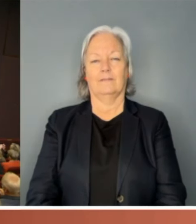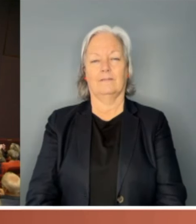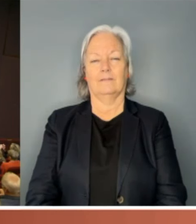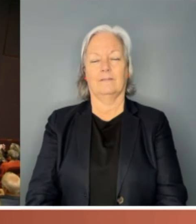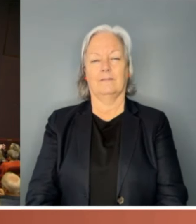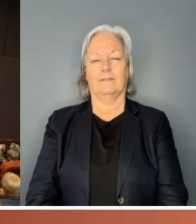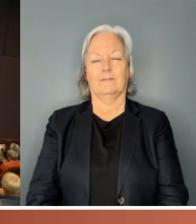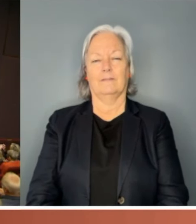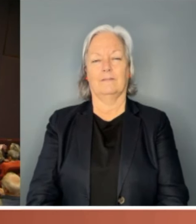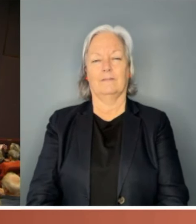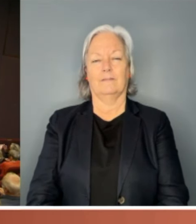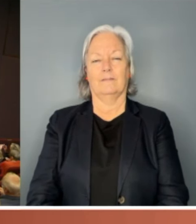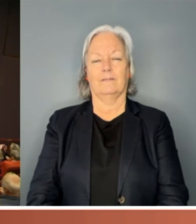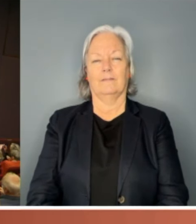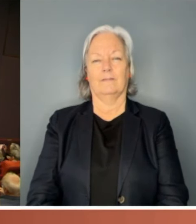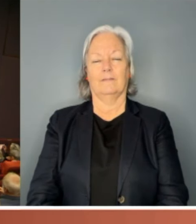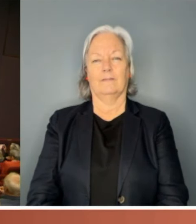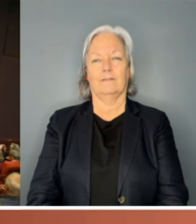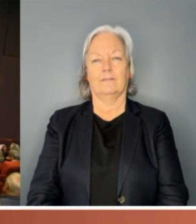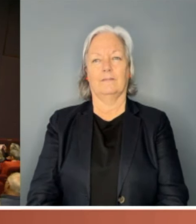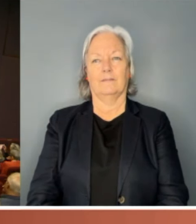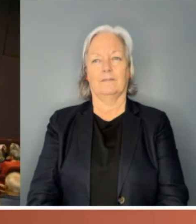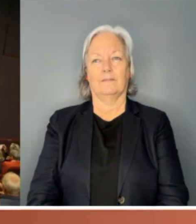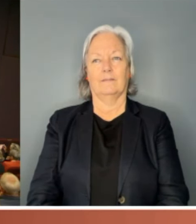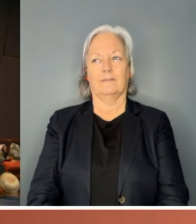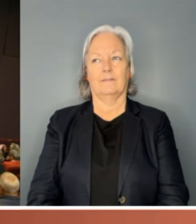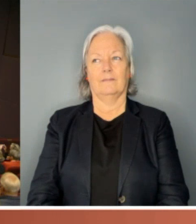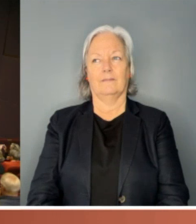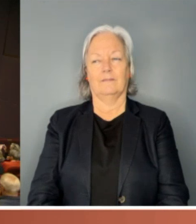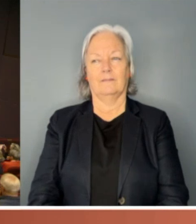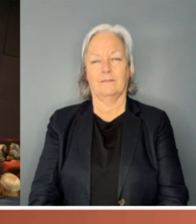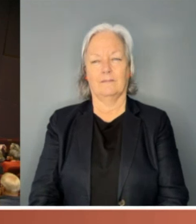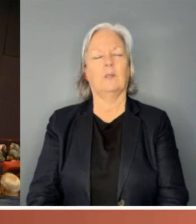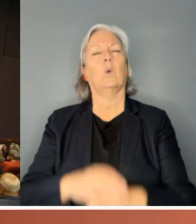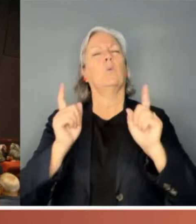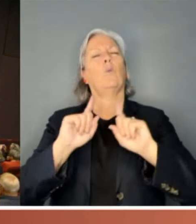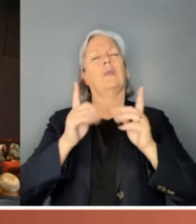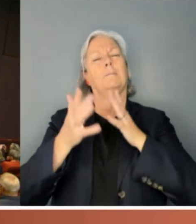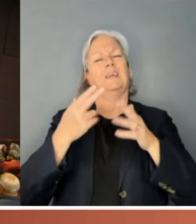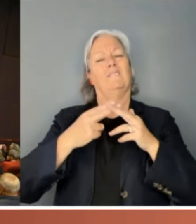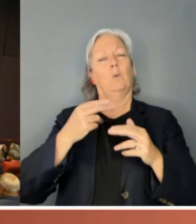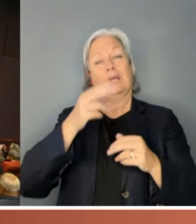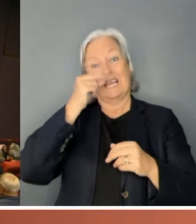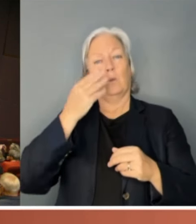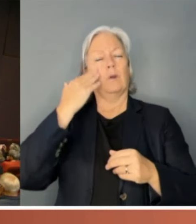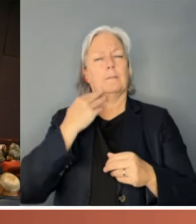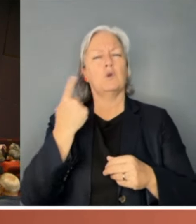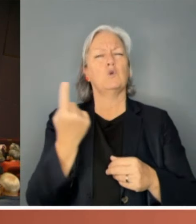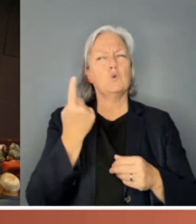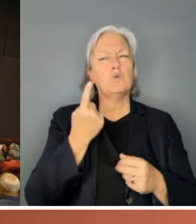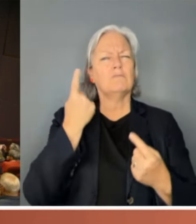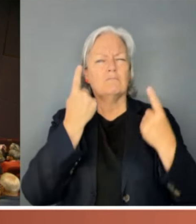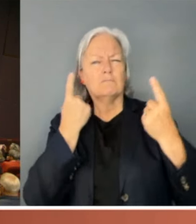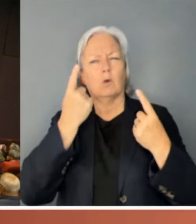Perhaps what might be useful for both of you to reflect on, what does this mean for young women who are contemplating entry into politics?